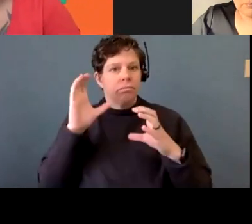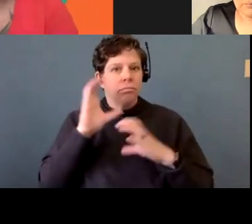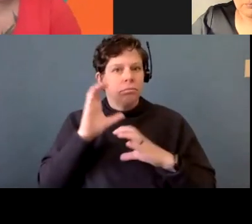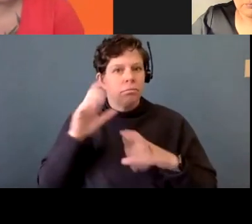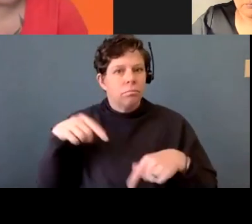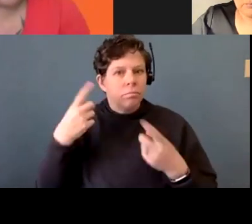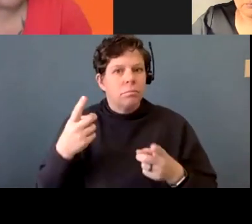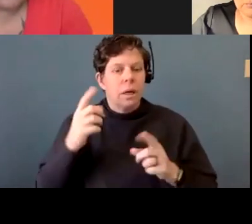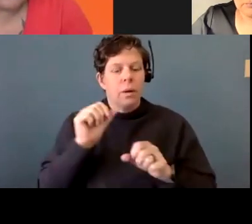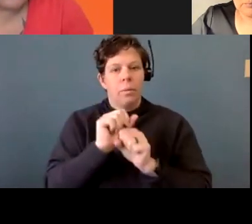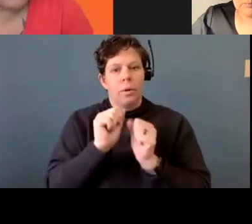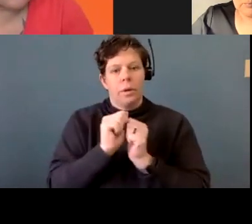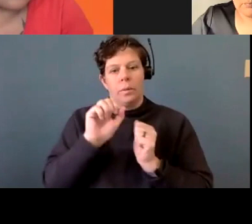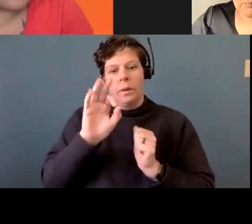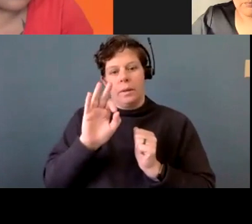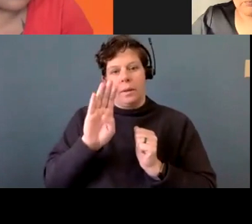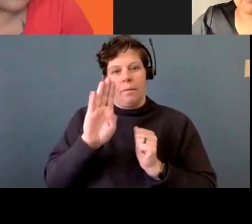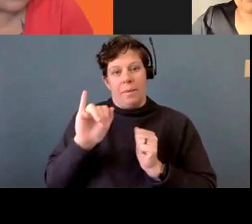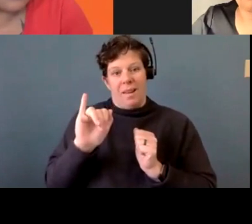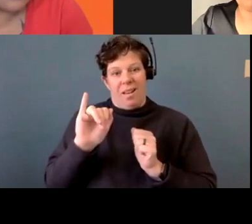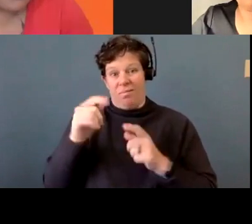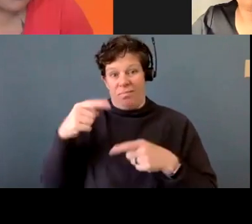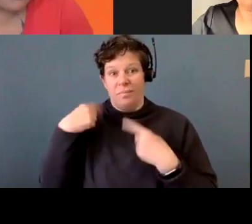with the FBI ever since. Um,